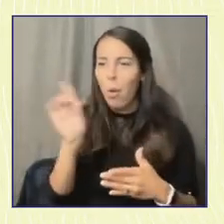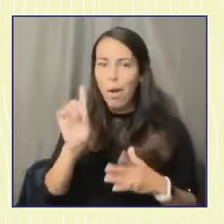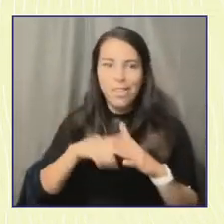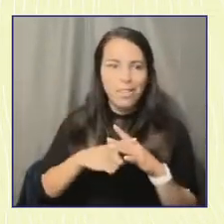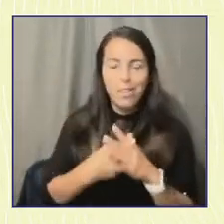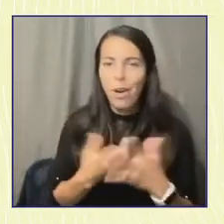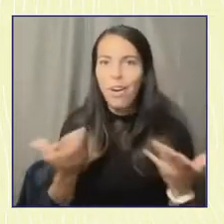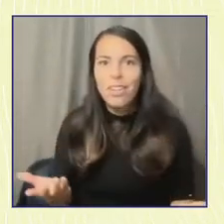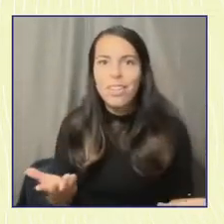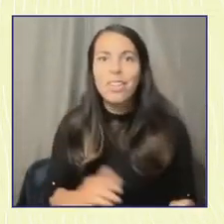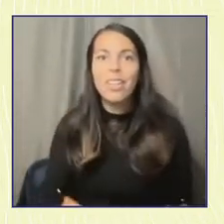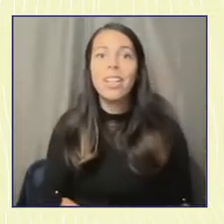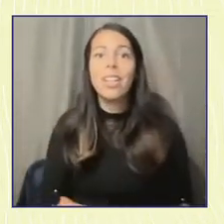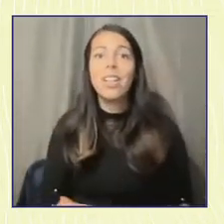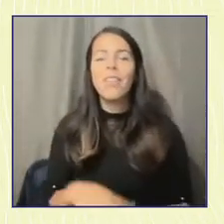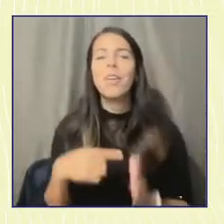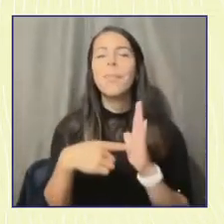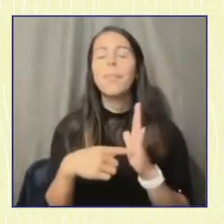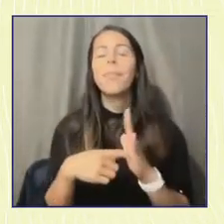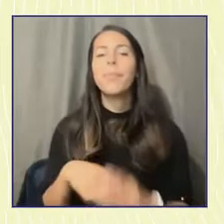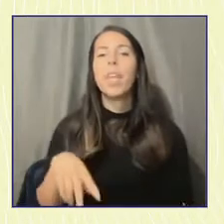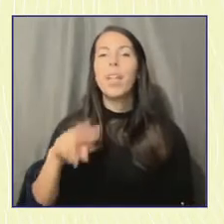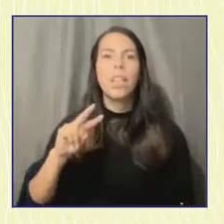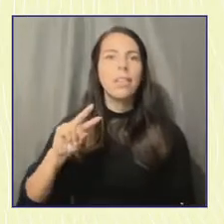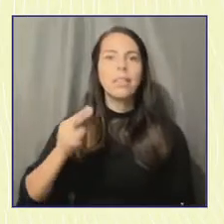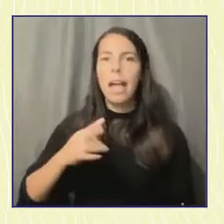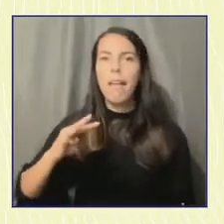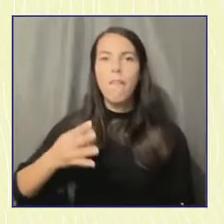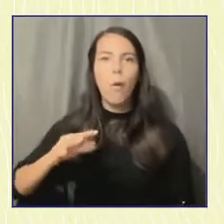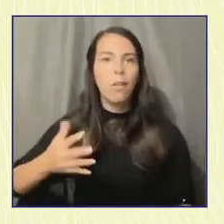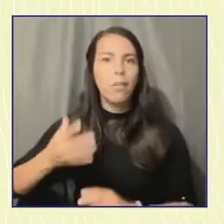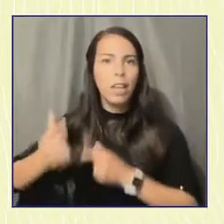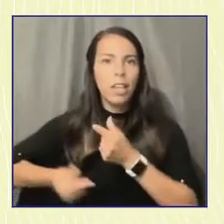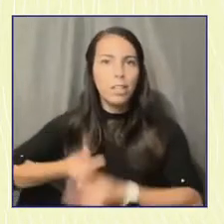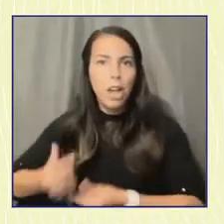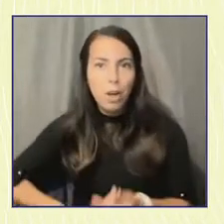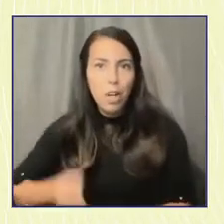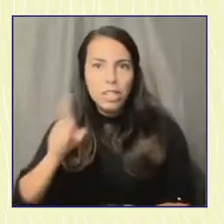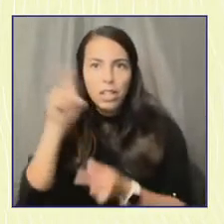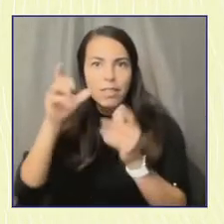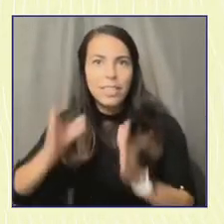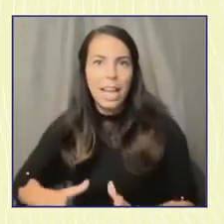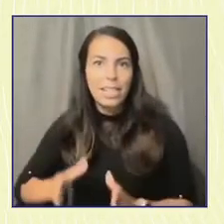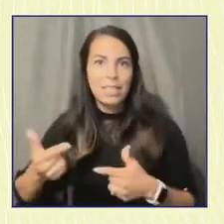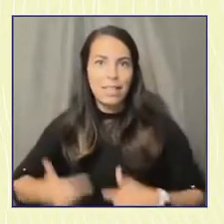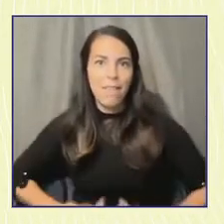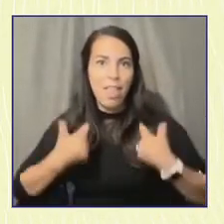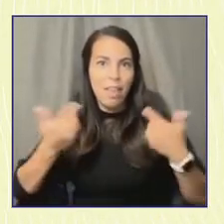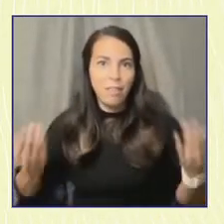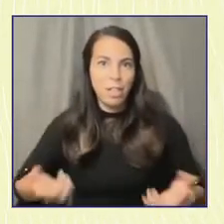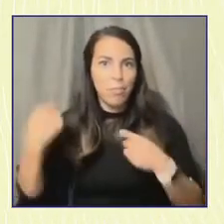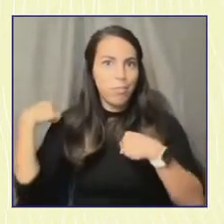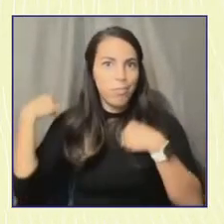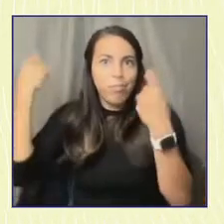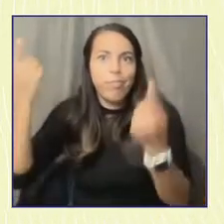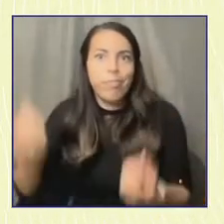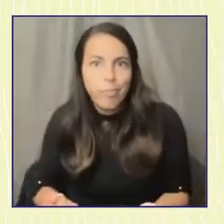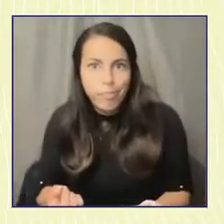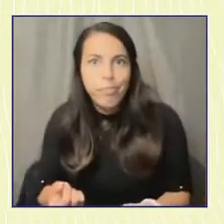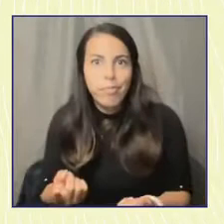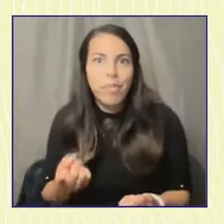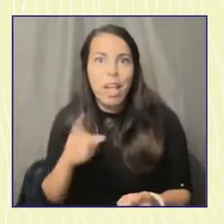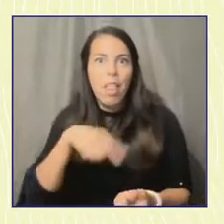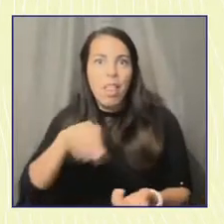if second, third, fourth, fifth generation Latino Texas have lived here, they've been ostracized from the political process because of poll taxes